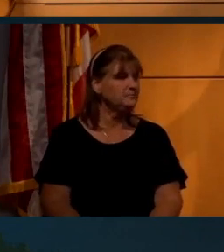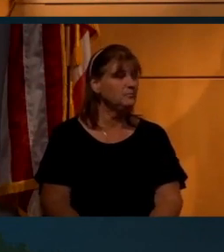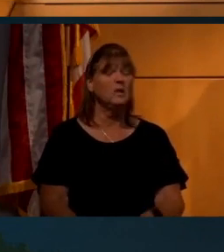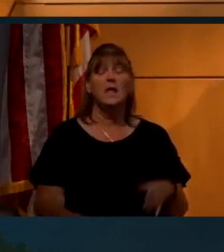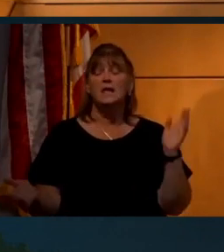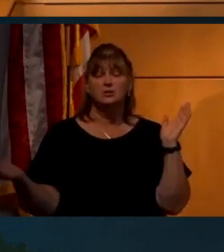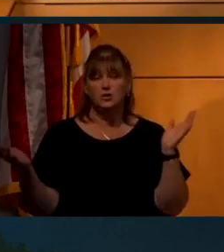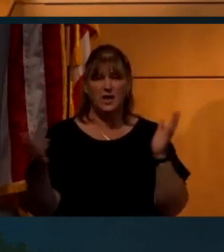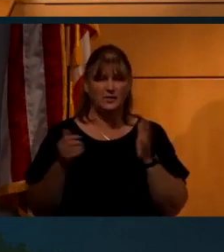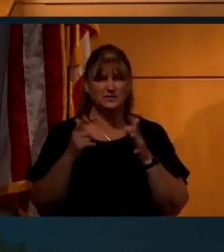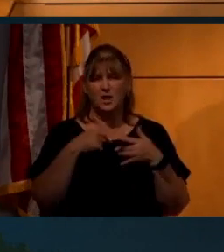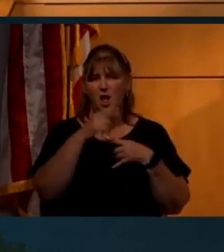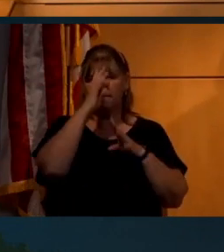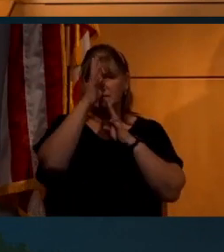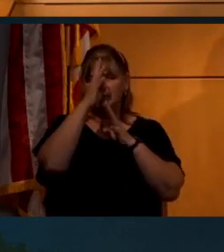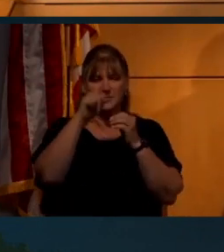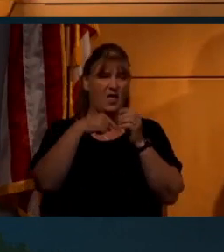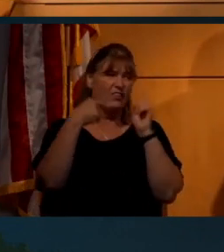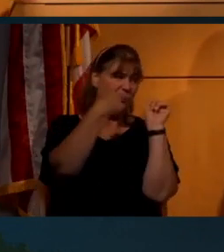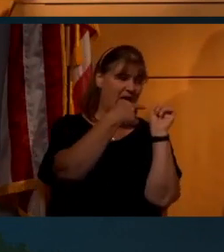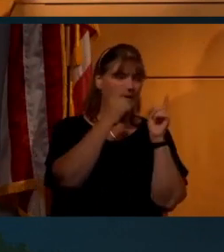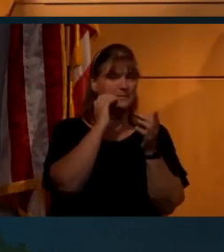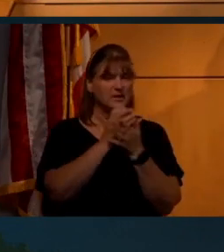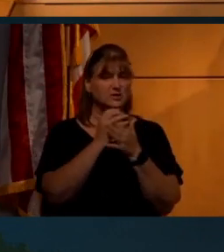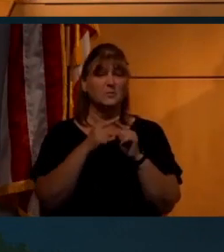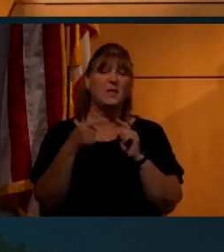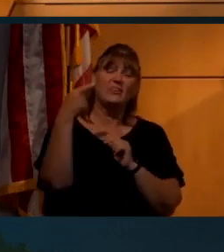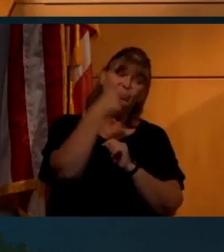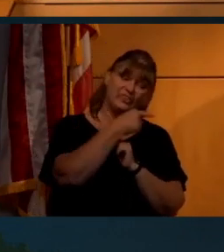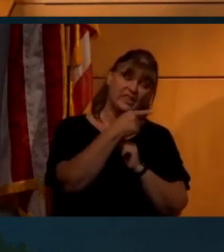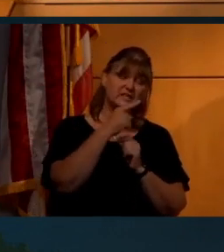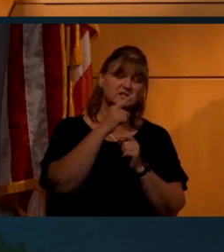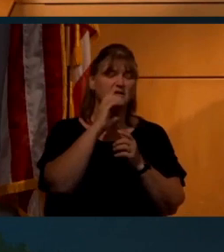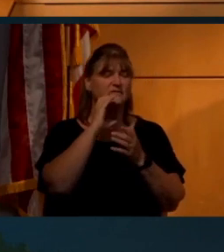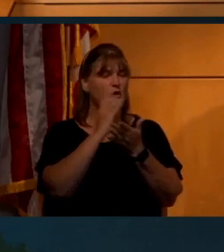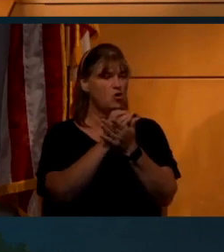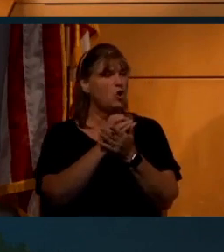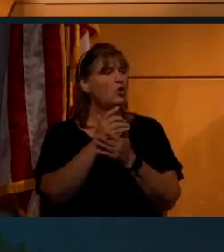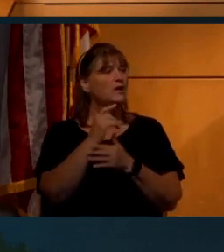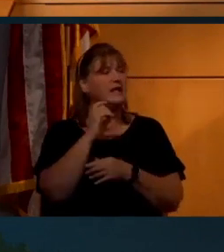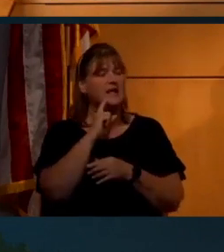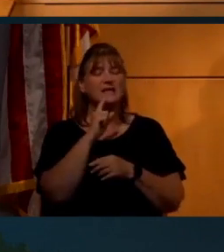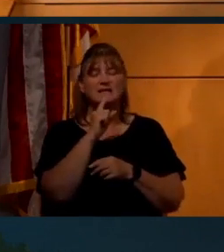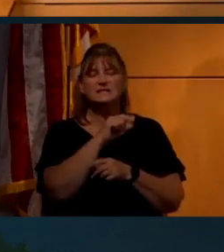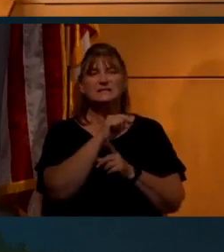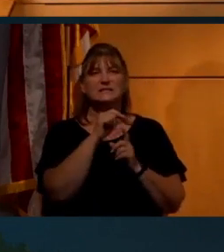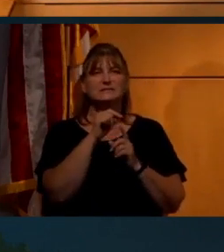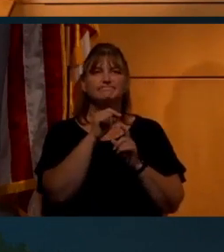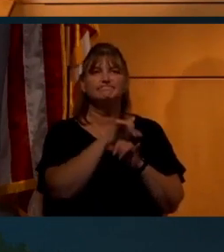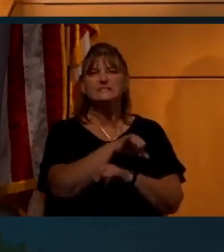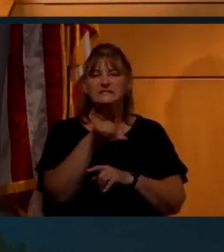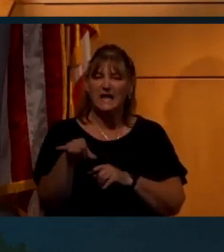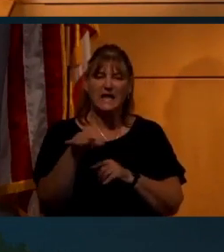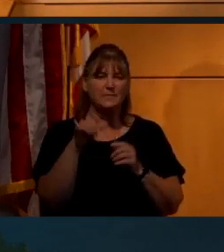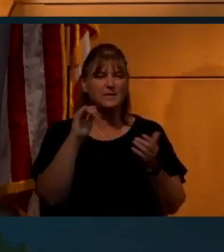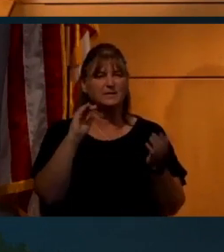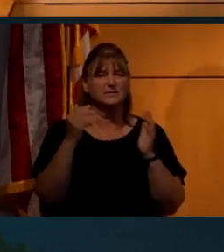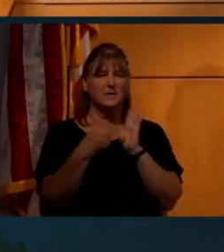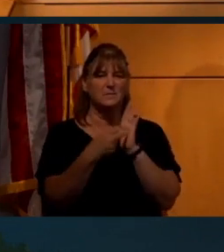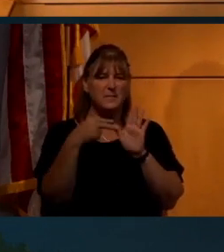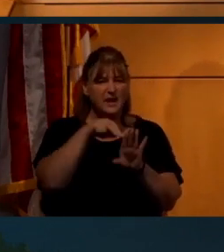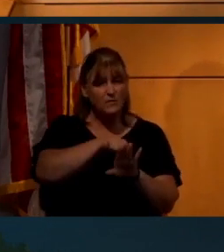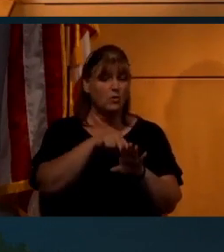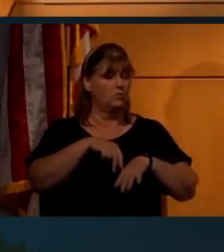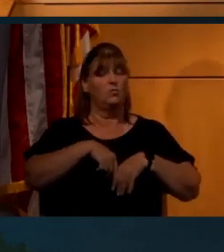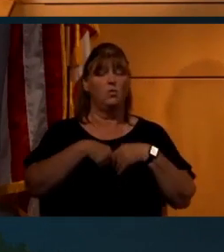So yeah, sure. There's a lot of conspiracies about this particular picture, but this, this photo is synonymous. It's, it's, it's a metaphor, an allegory,